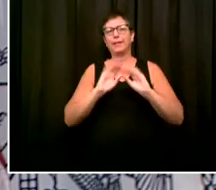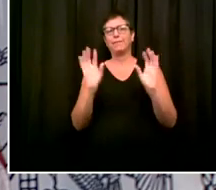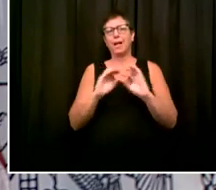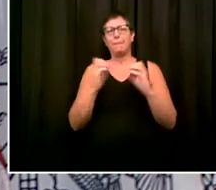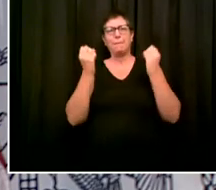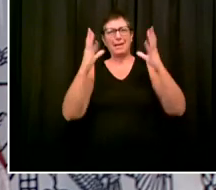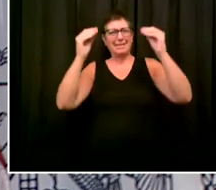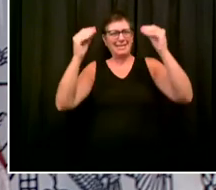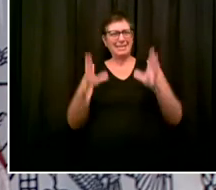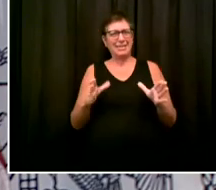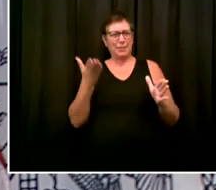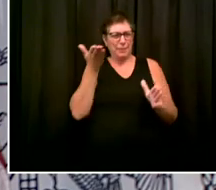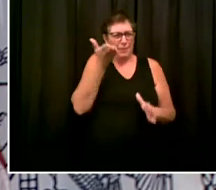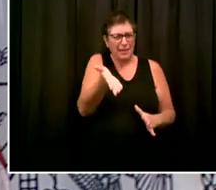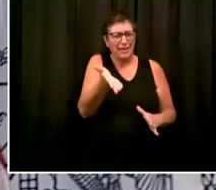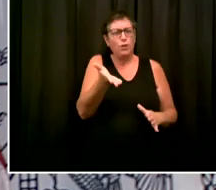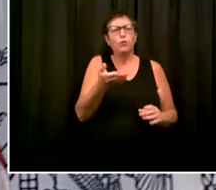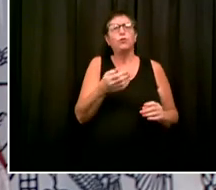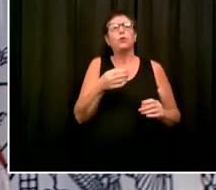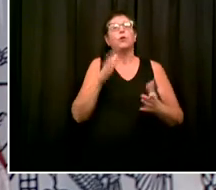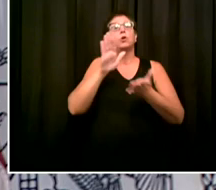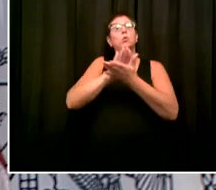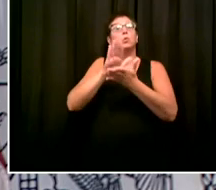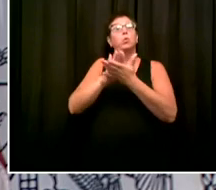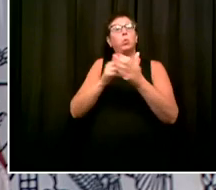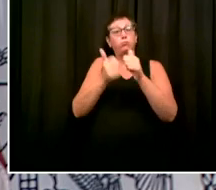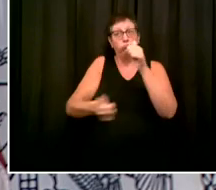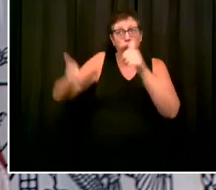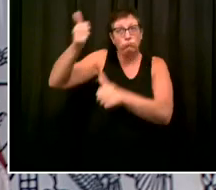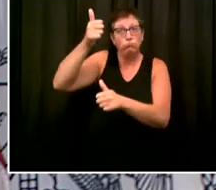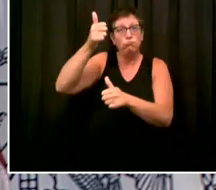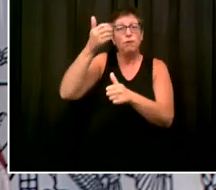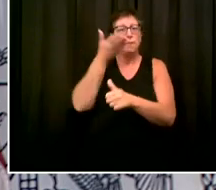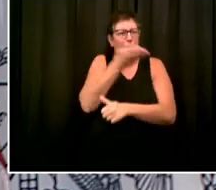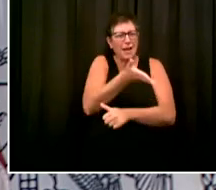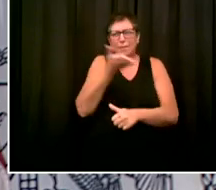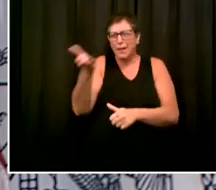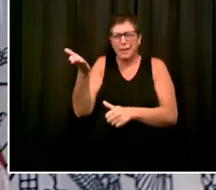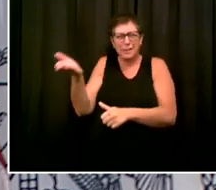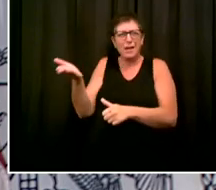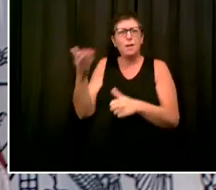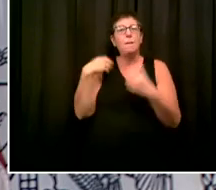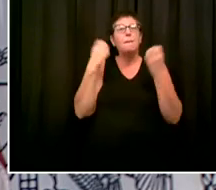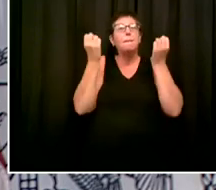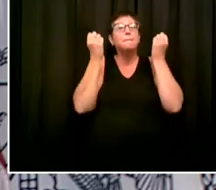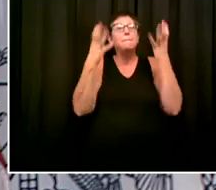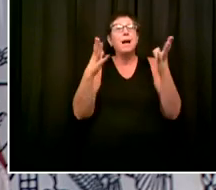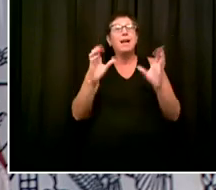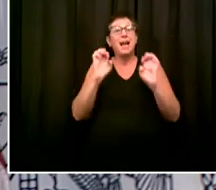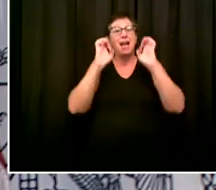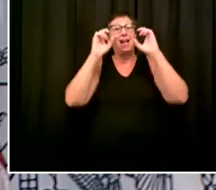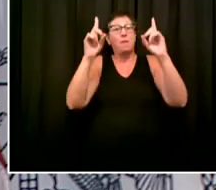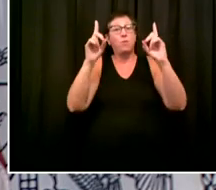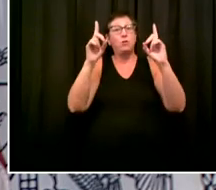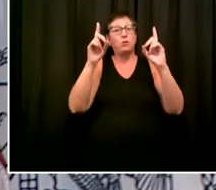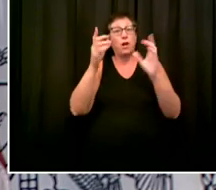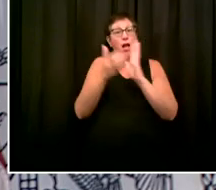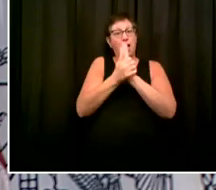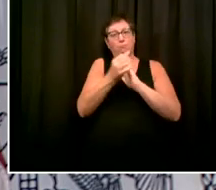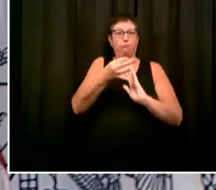and other educational experts, all pointed out that this has been the great ignored area in American education.